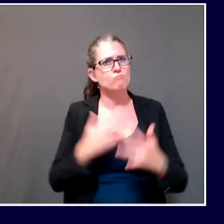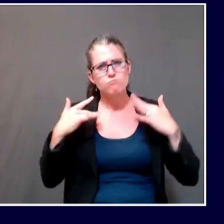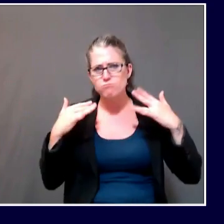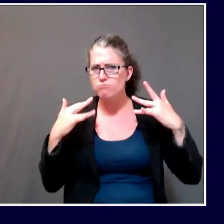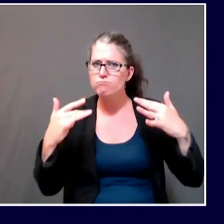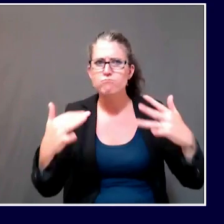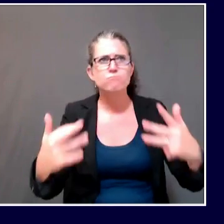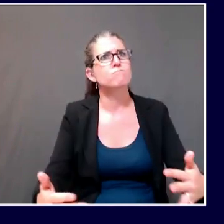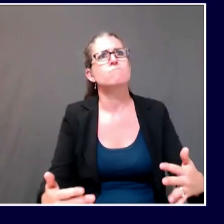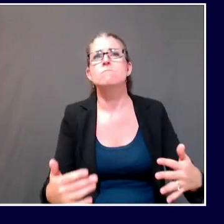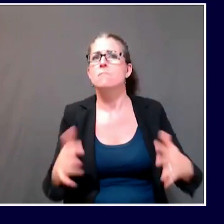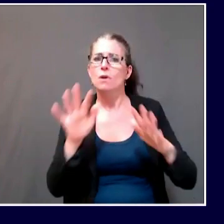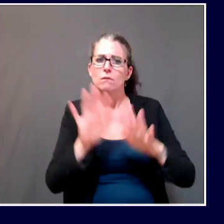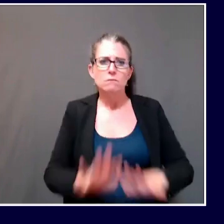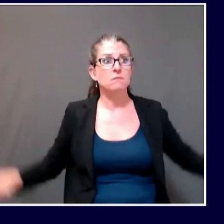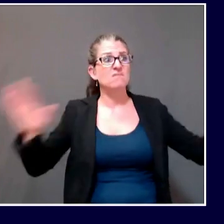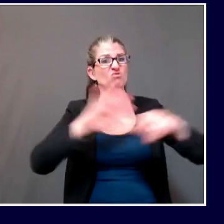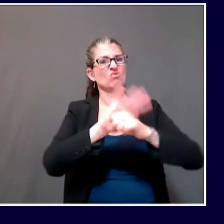pandemic.